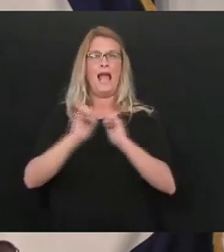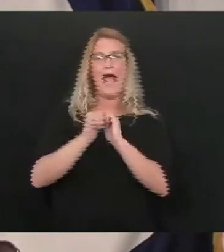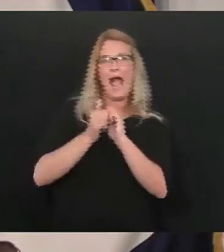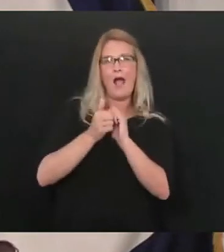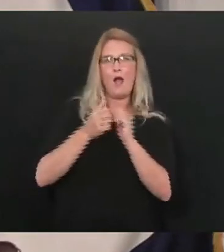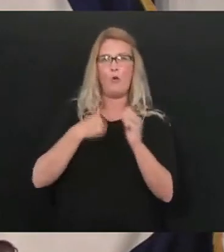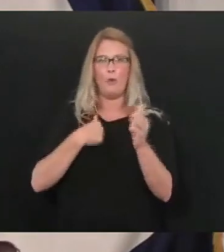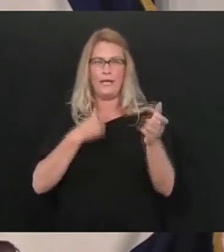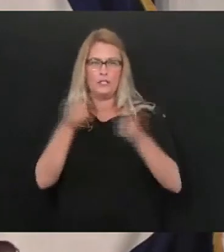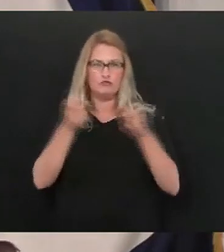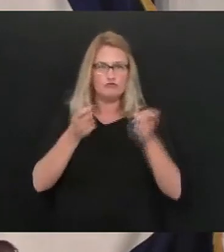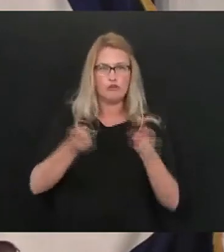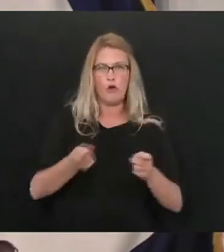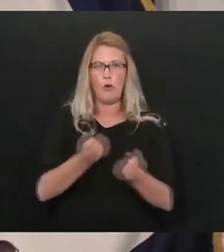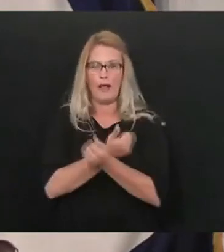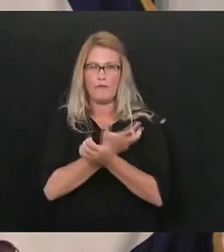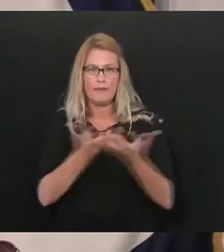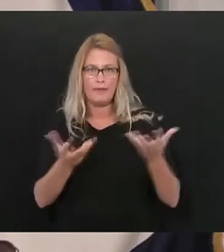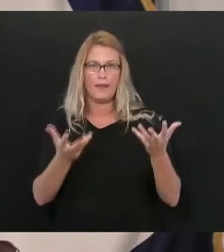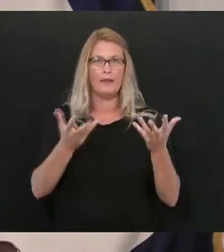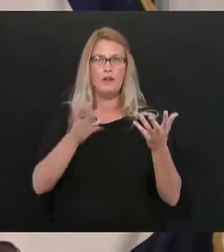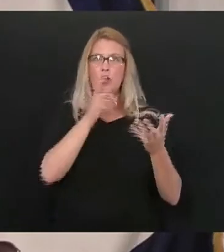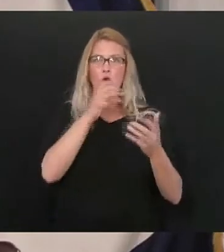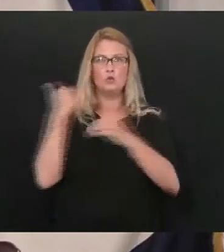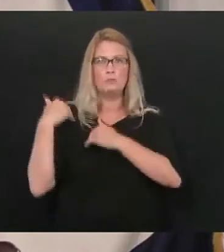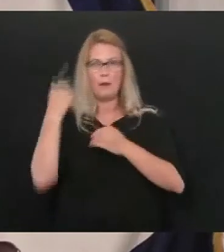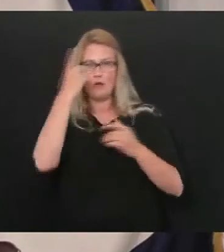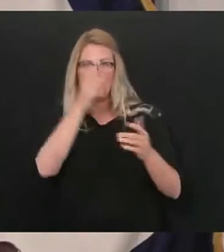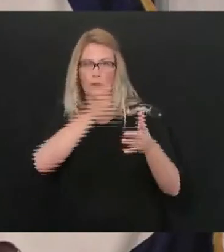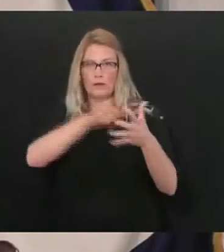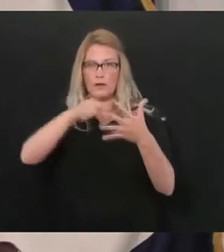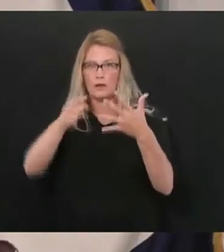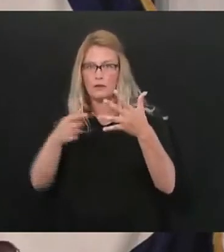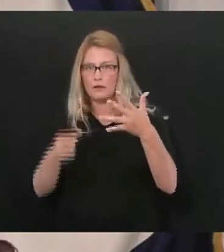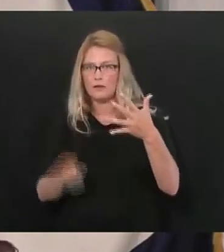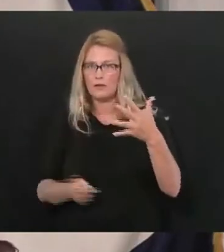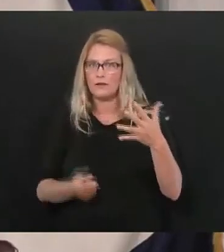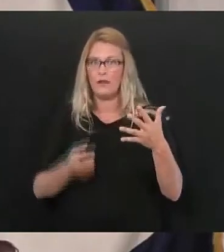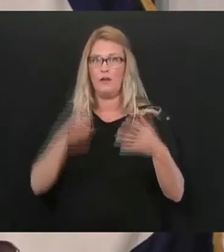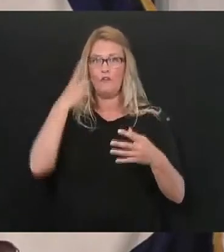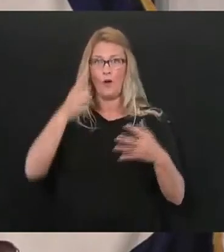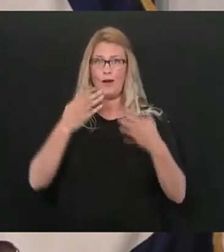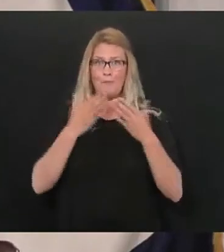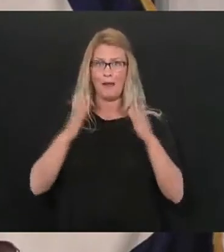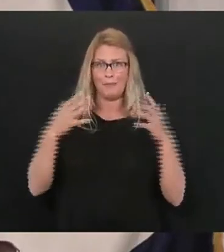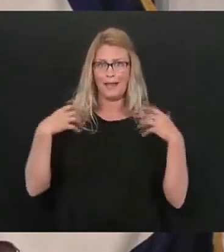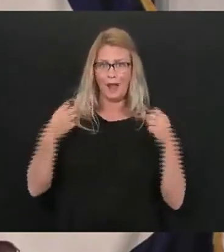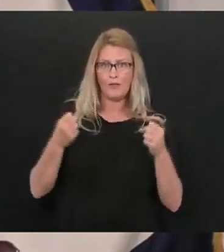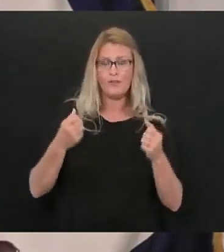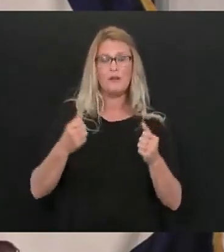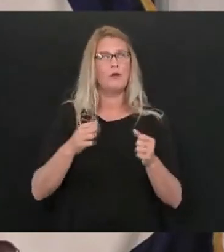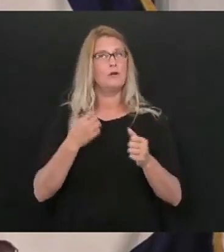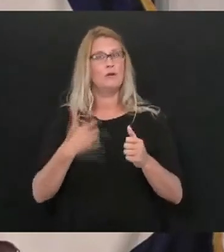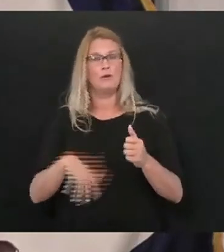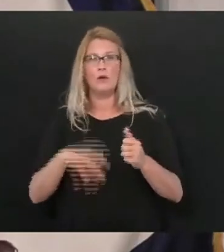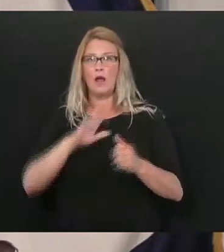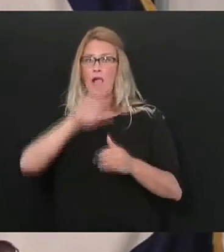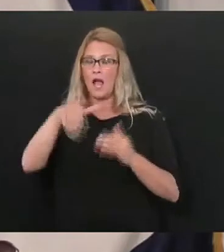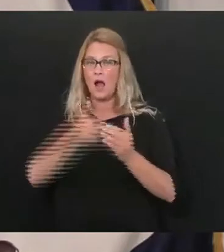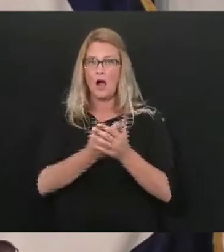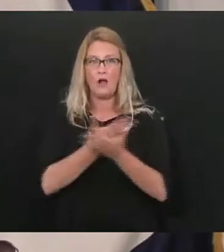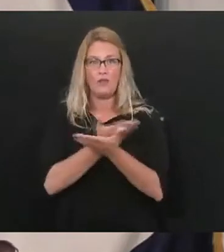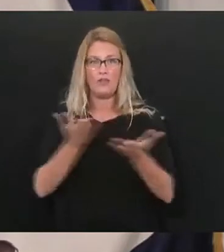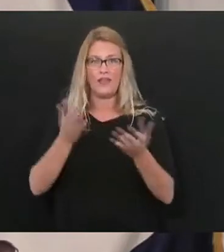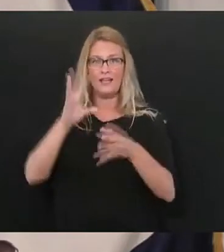situations that you handle from a standpoint of the public health and everything you know all the stuff that is handled within